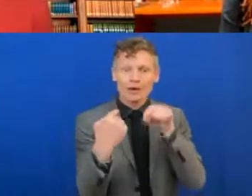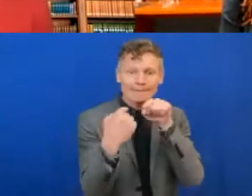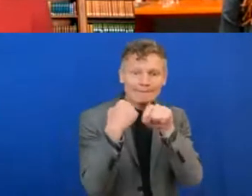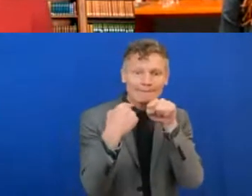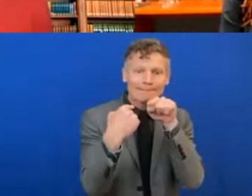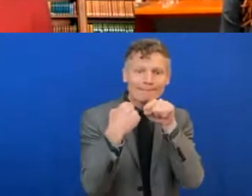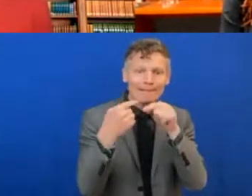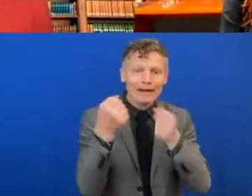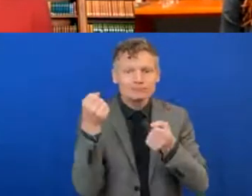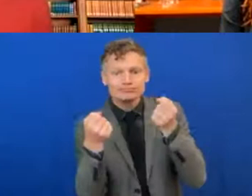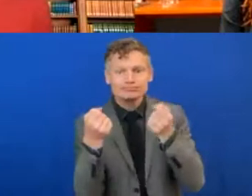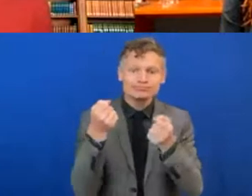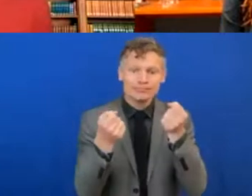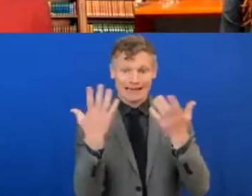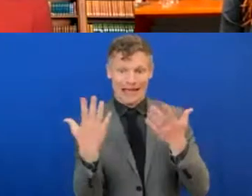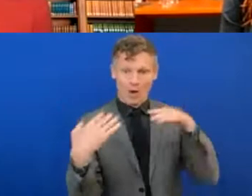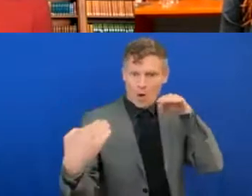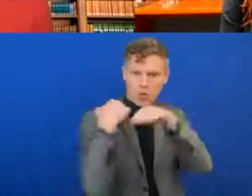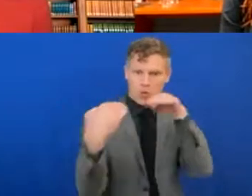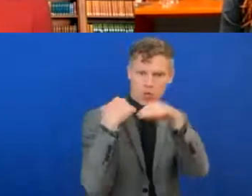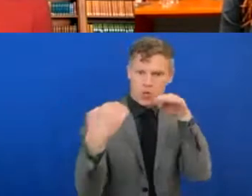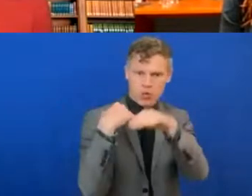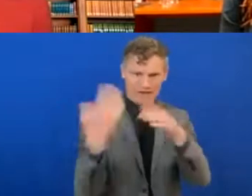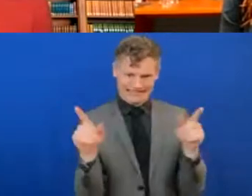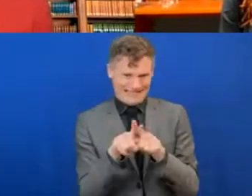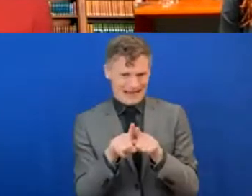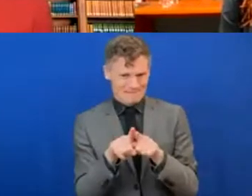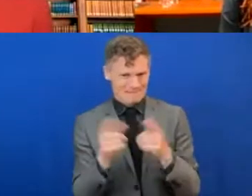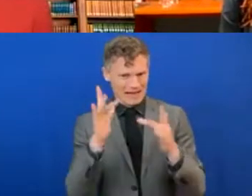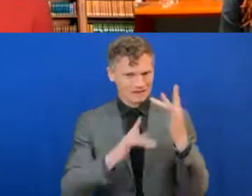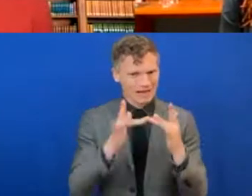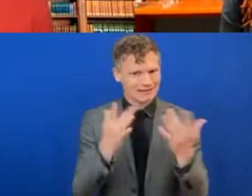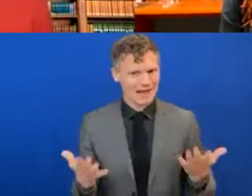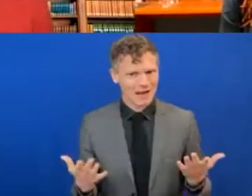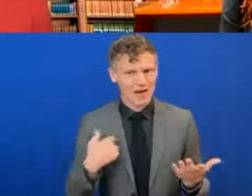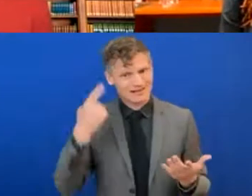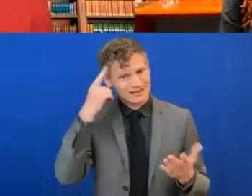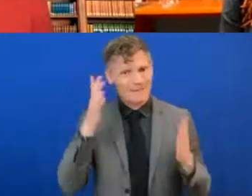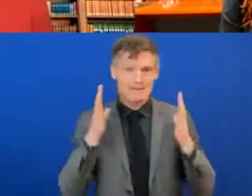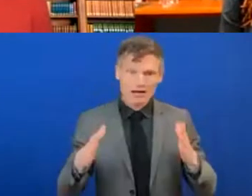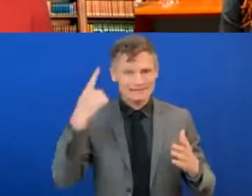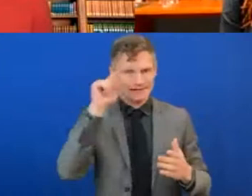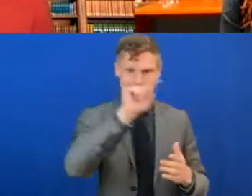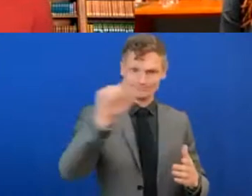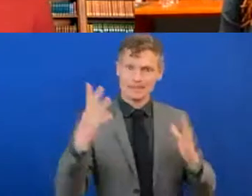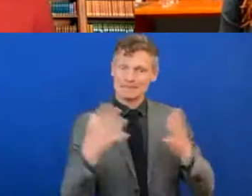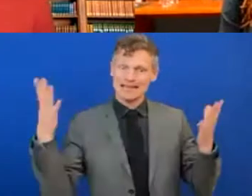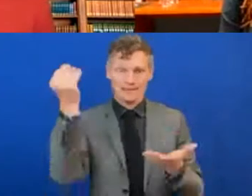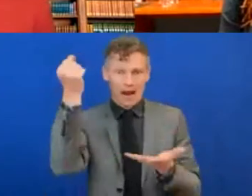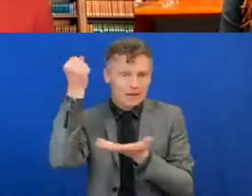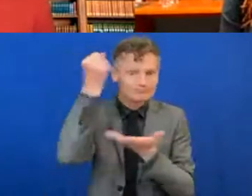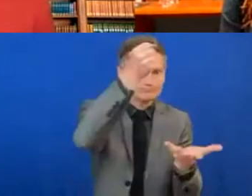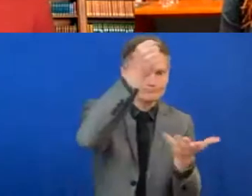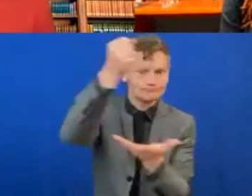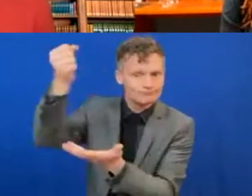we need to make sure that national planning and public and private sector investments are involved. In Ireland, I saw a school in Dublin